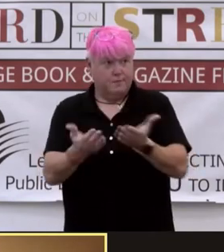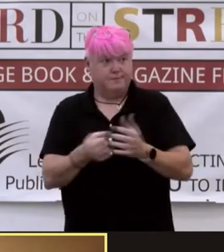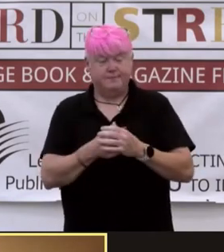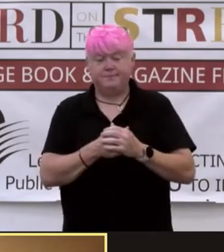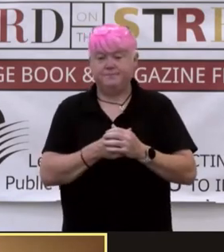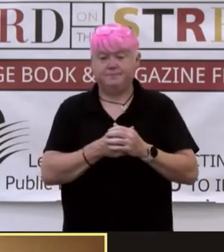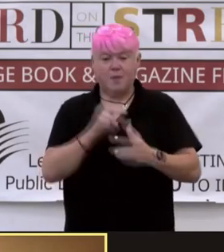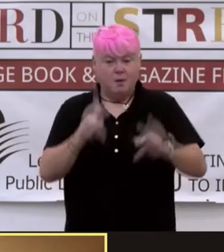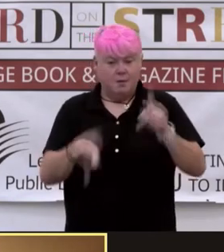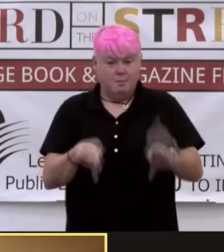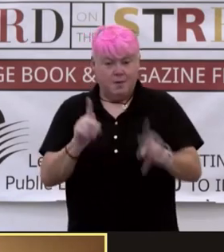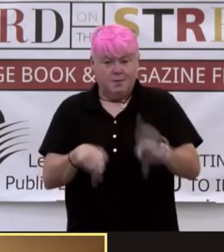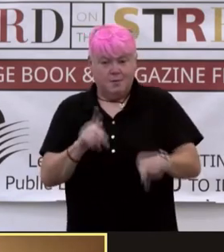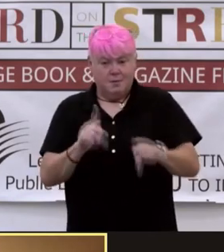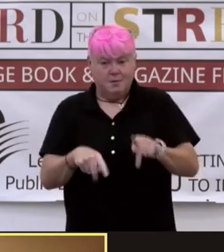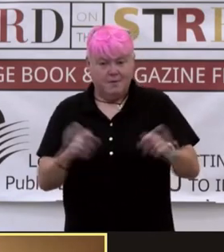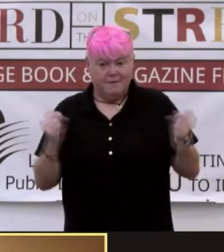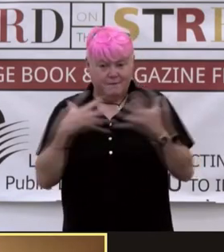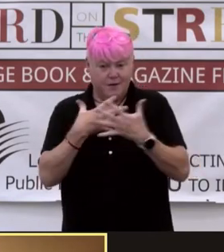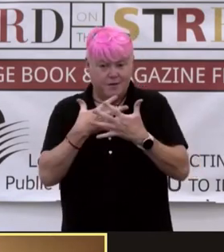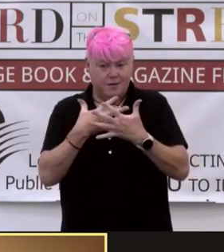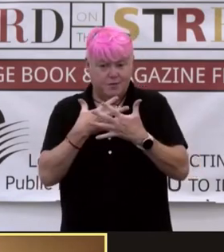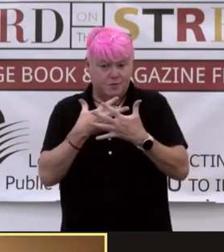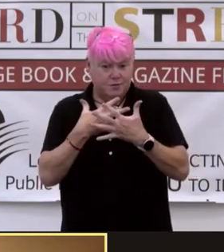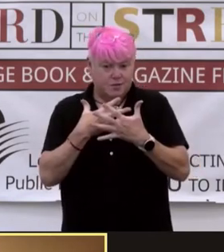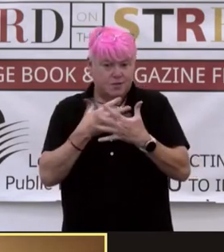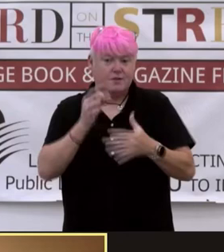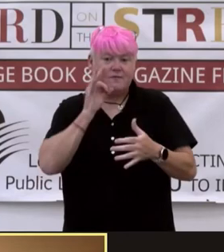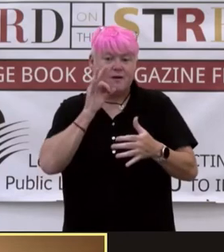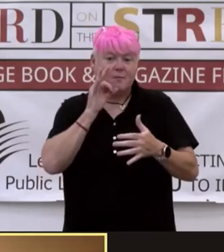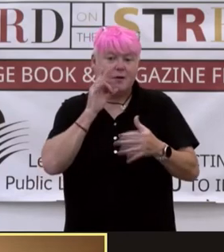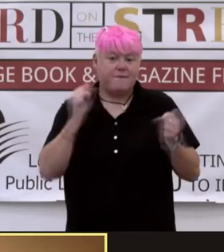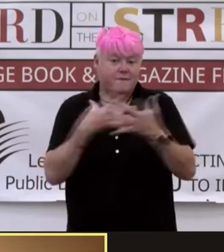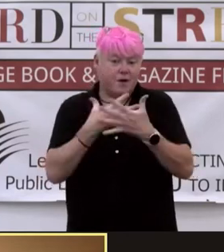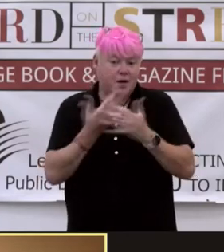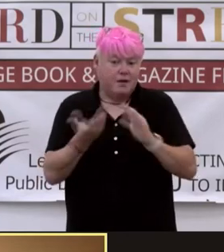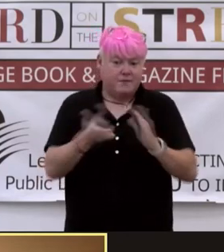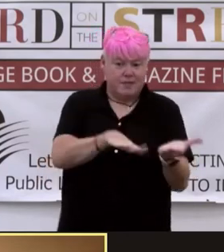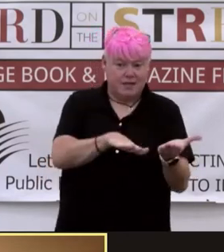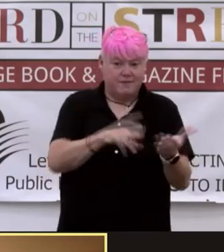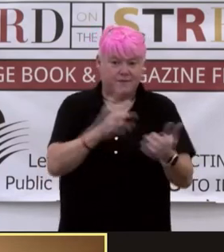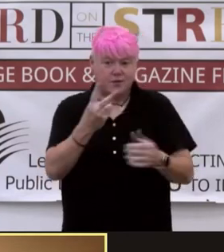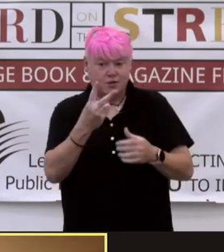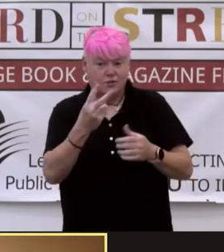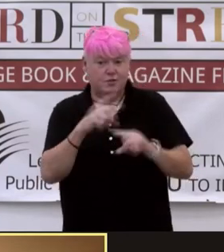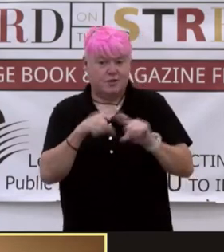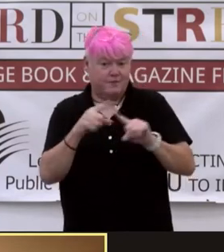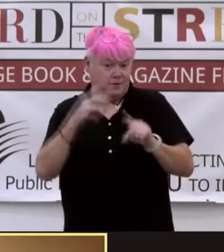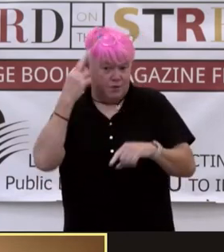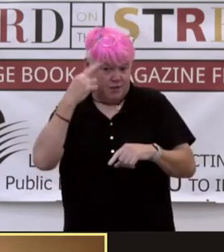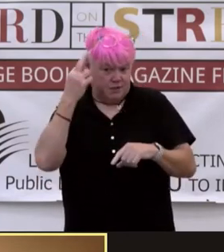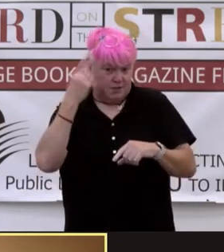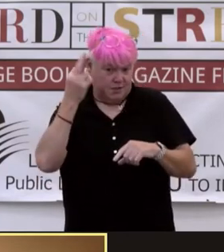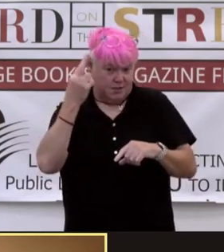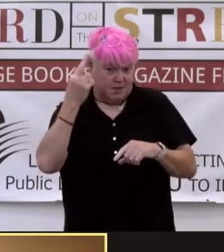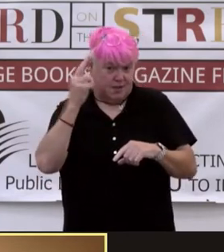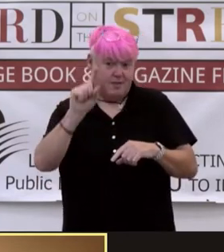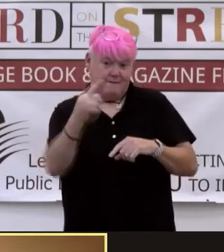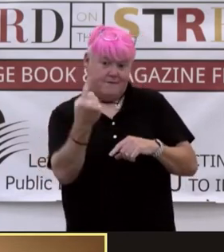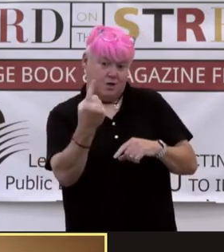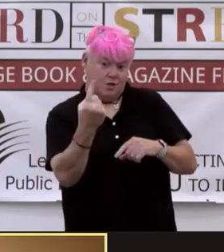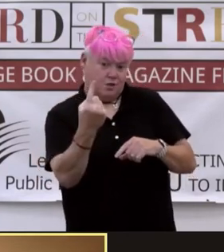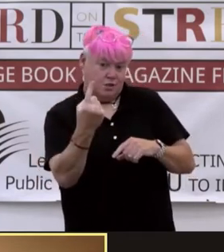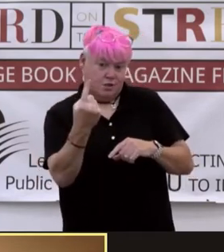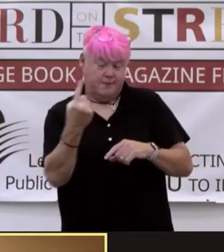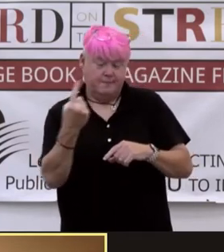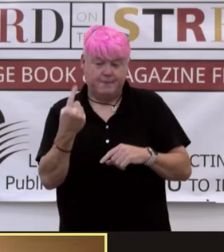People, Firdaus told Fatima Ghazala, are afraid of death for two very different reasons. The first one is obvious.